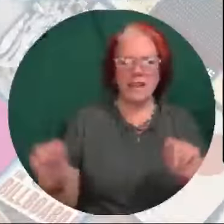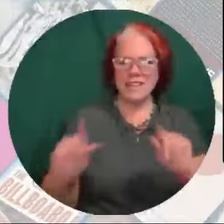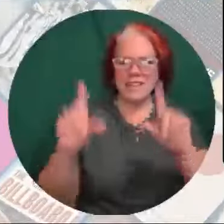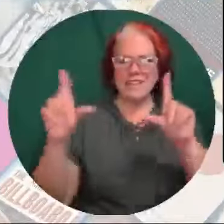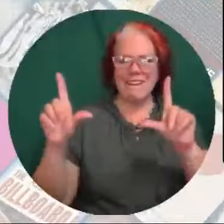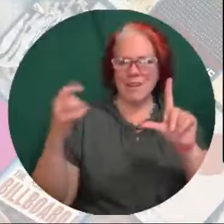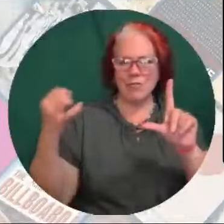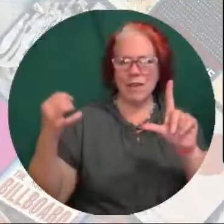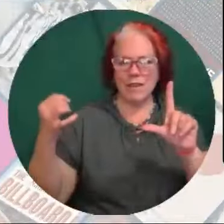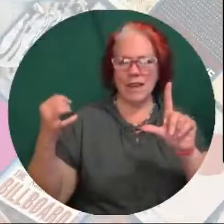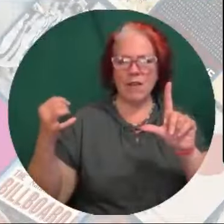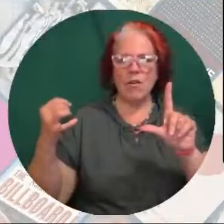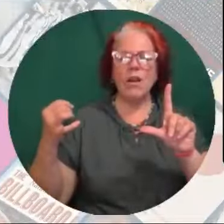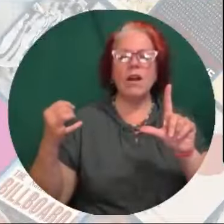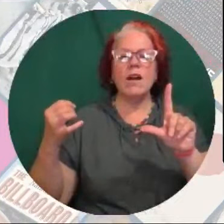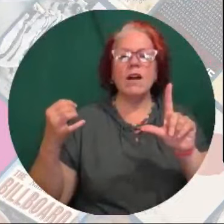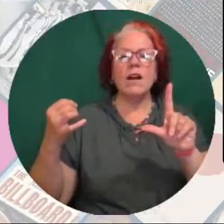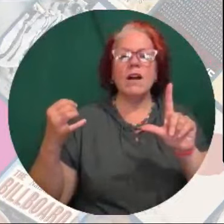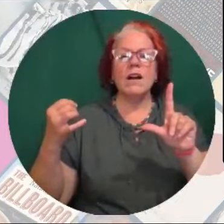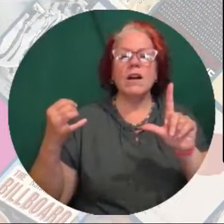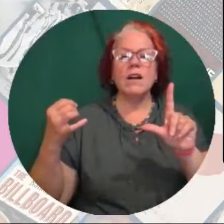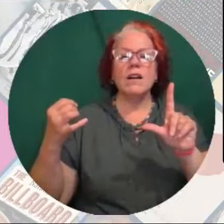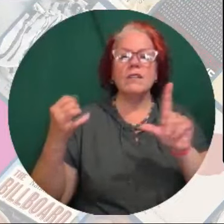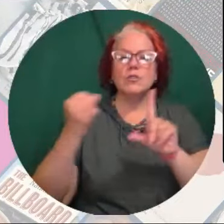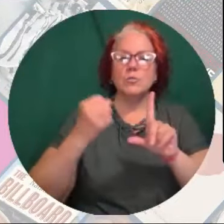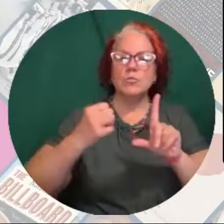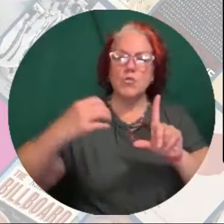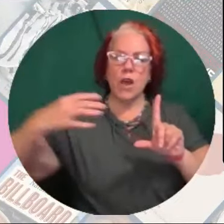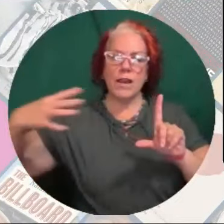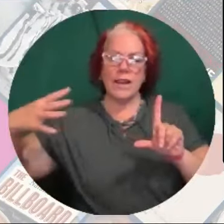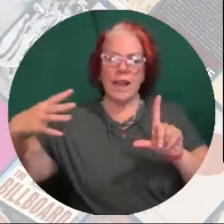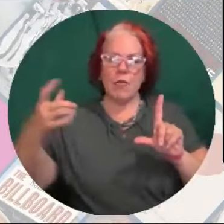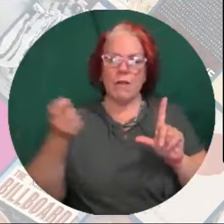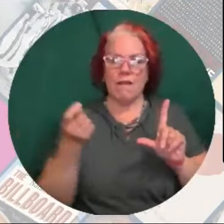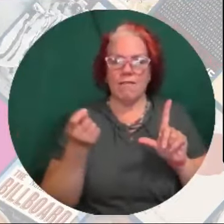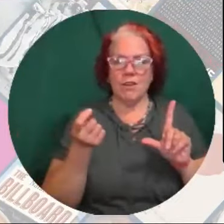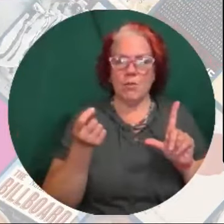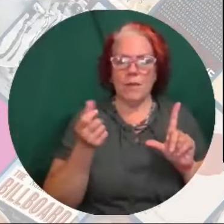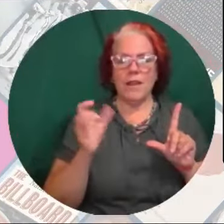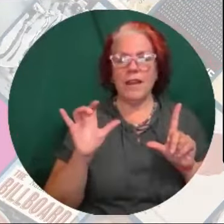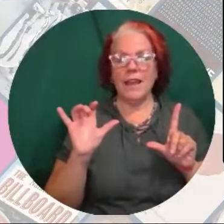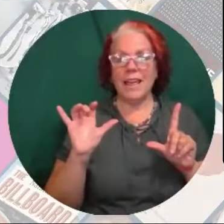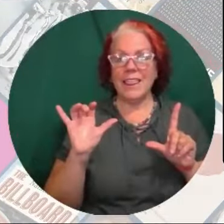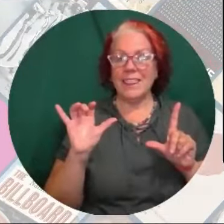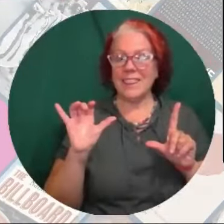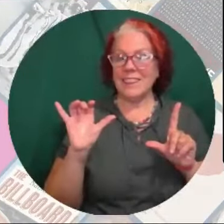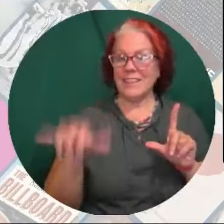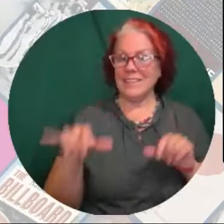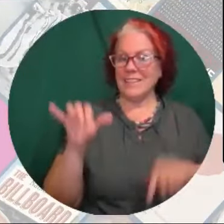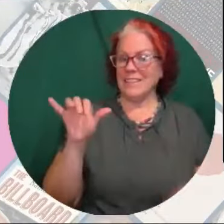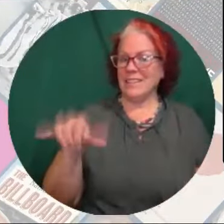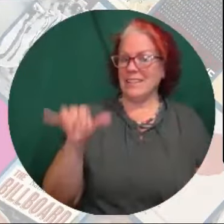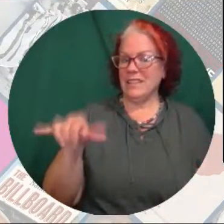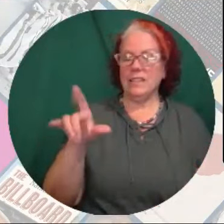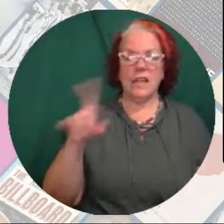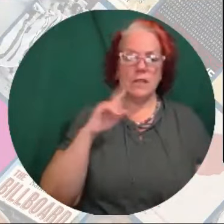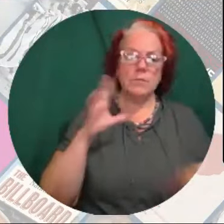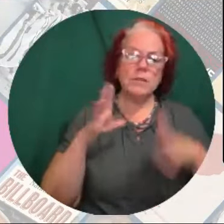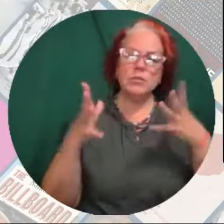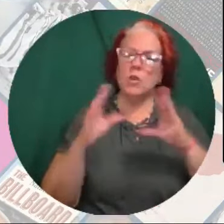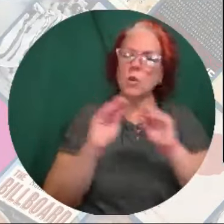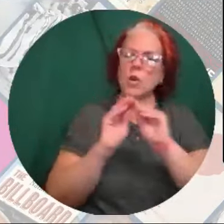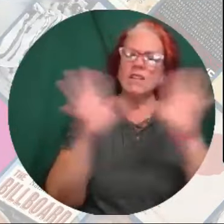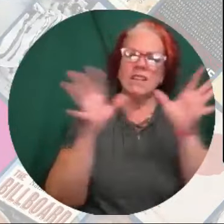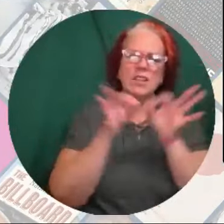to kind of broaden out a little bit. This, as has been so clearly stated,